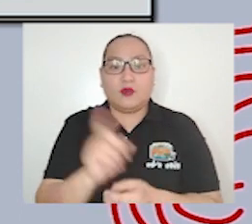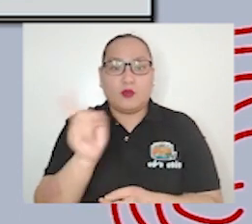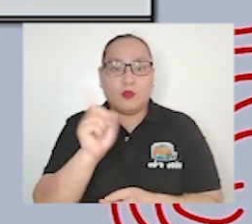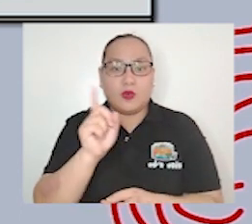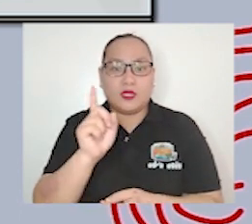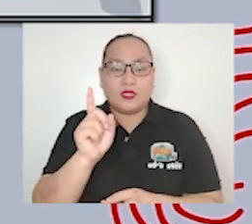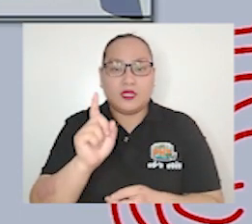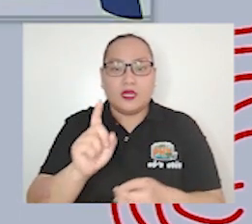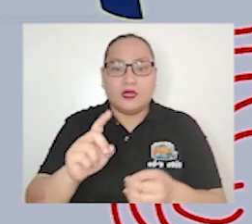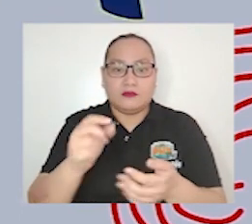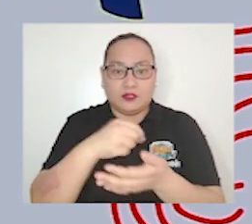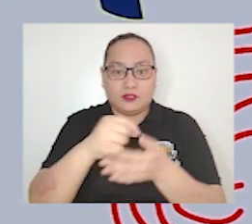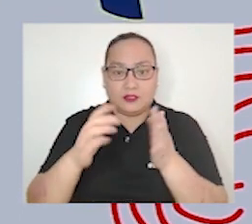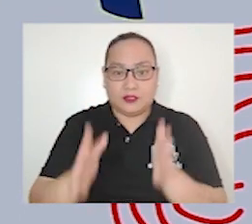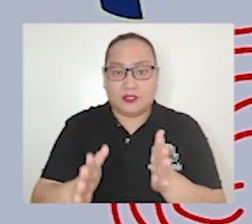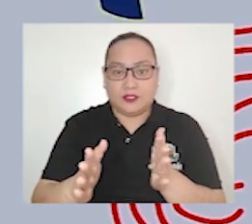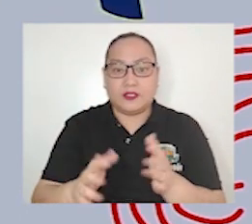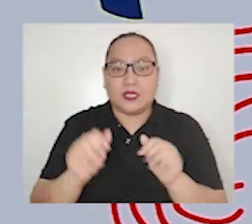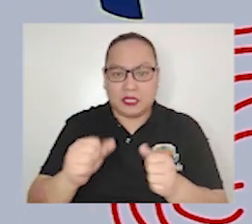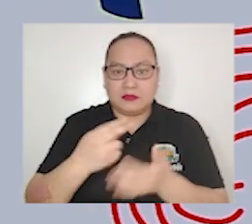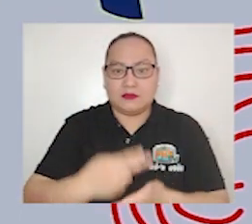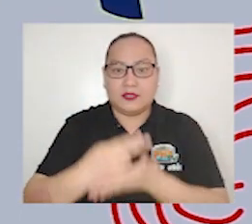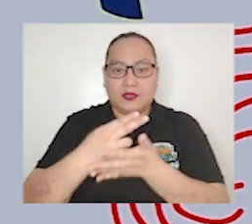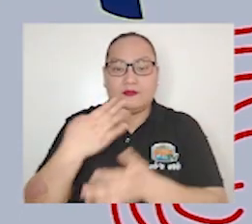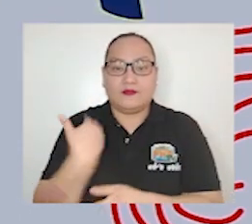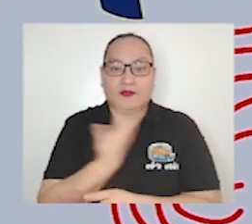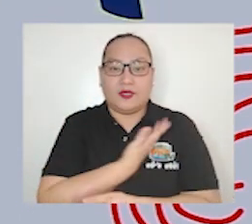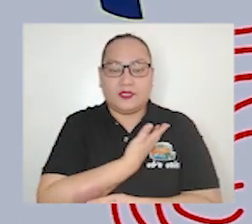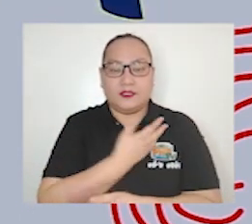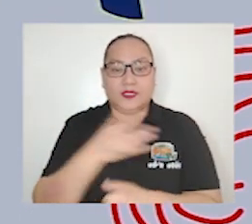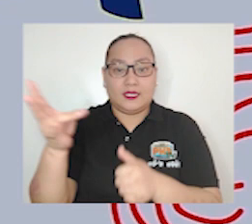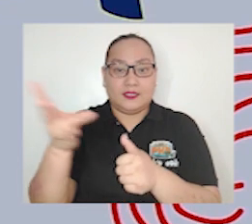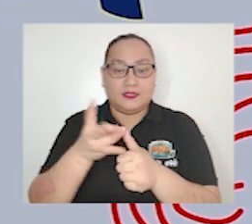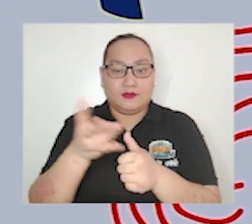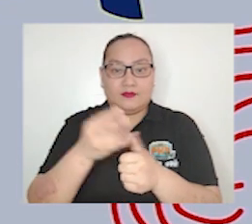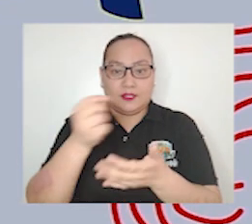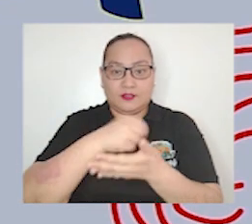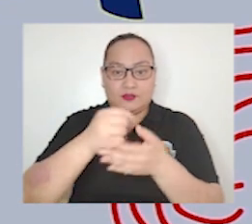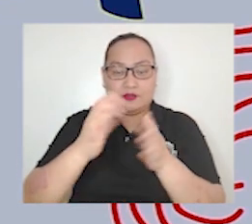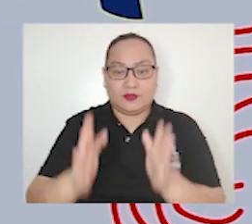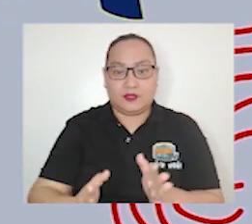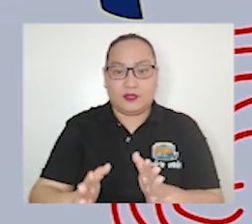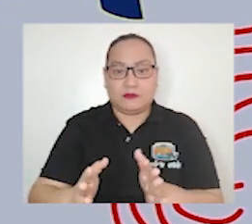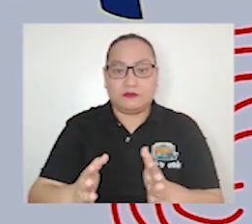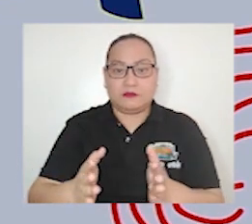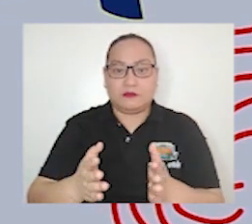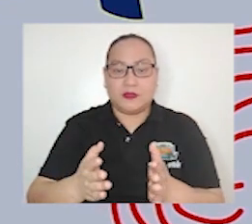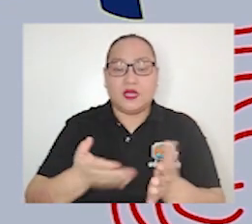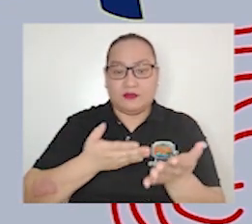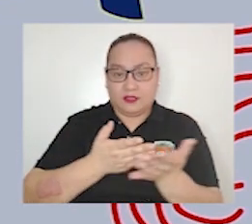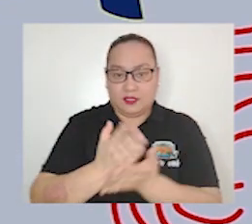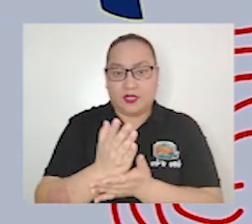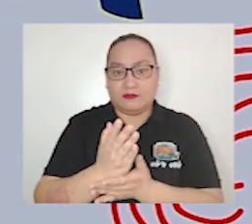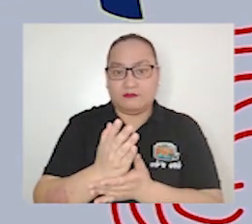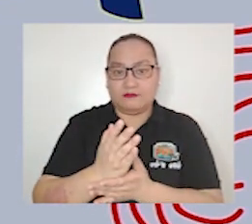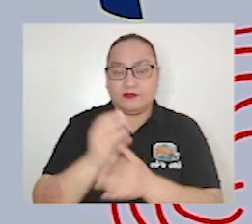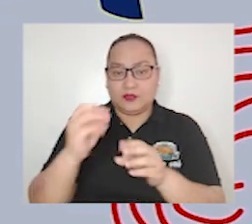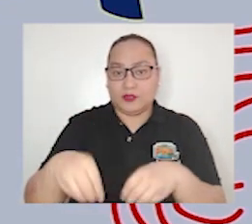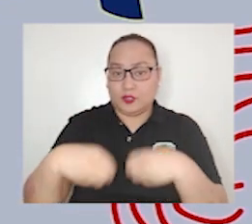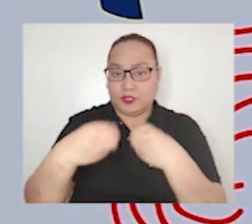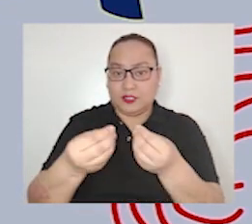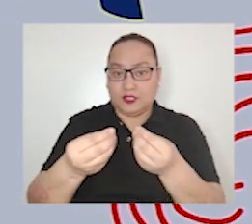for us 7. Journalists have the right to offer a critic or